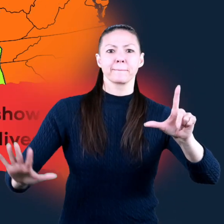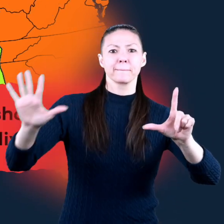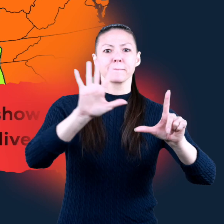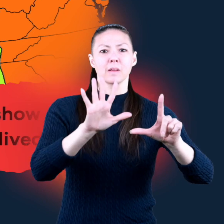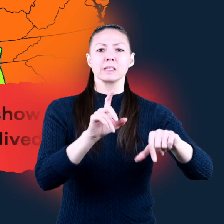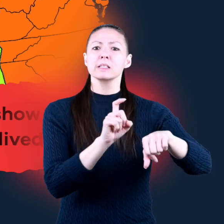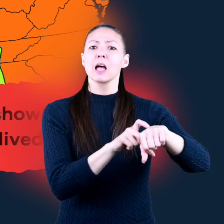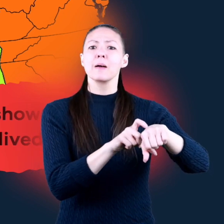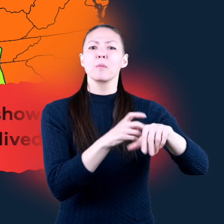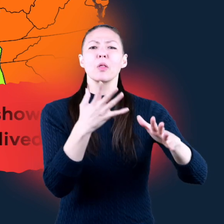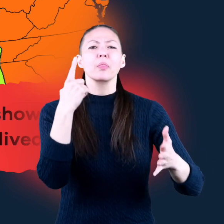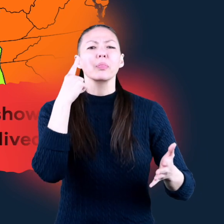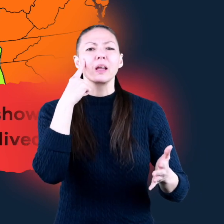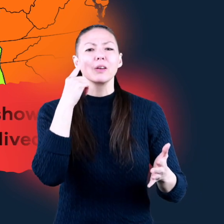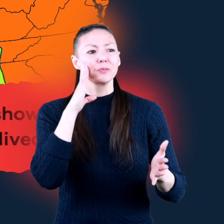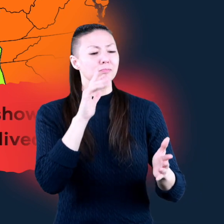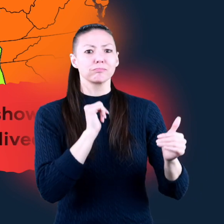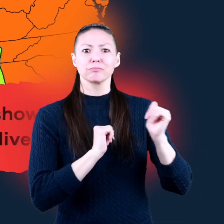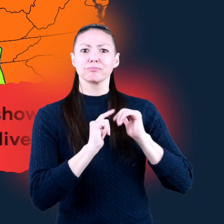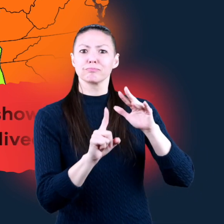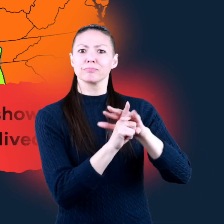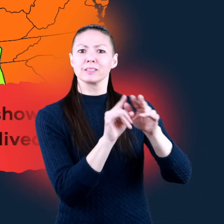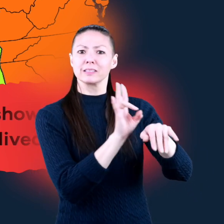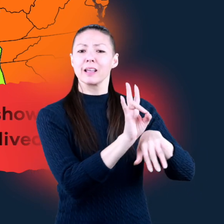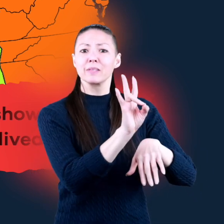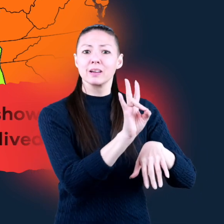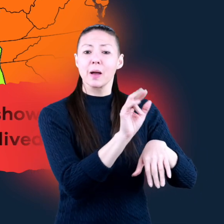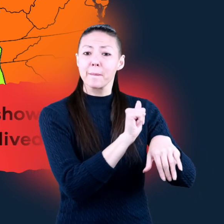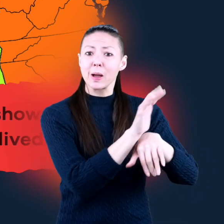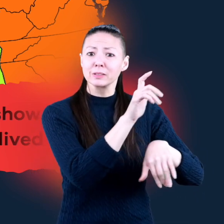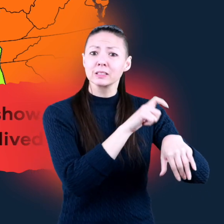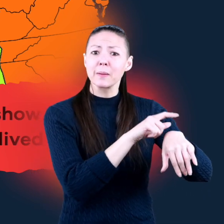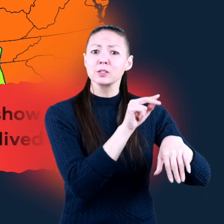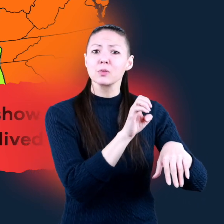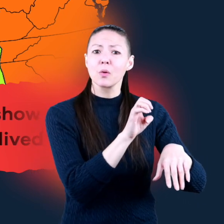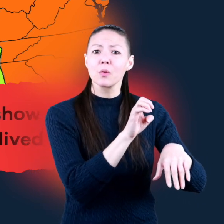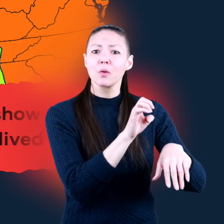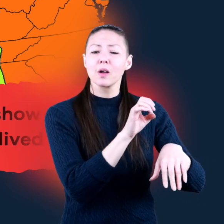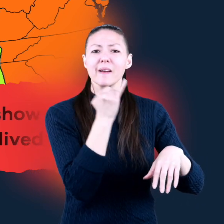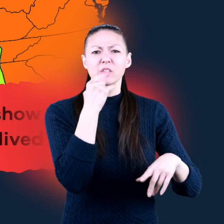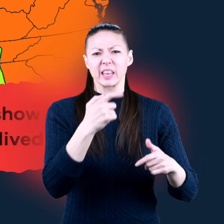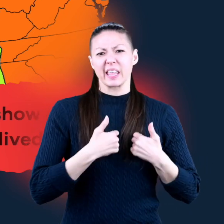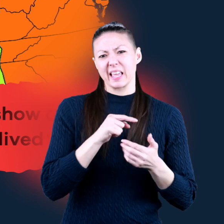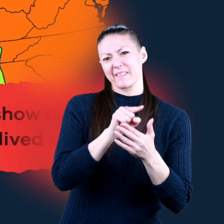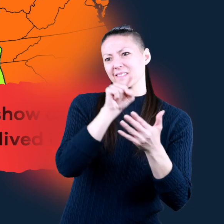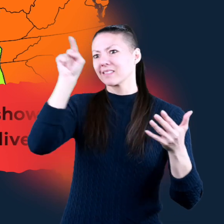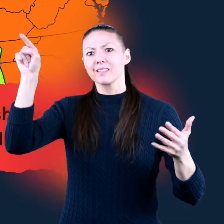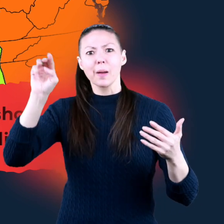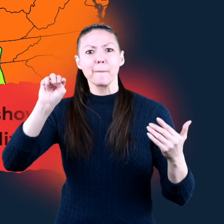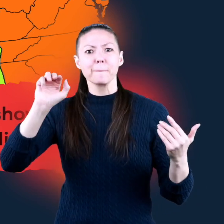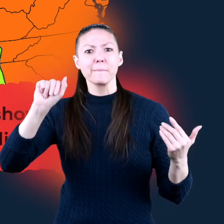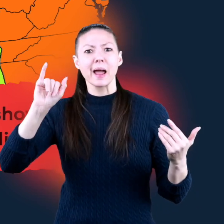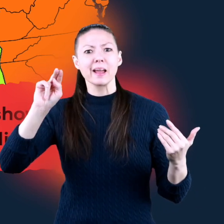time do you think a show at 7 o'clock in the Mountain Time Zone would start if you lived in Maine?